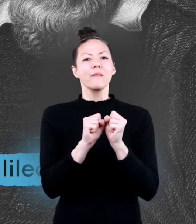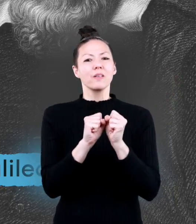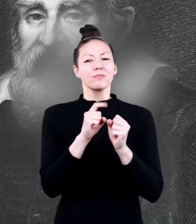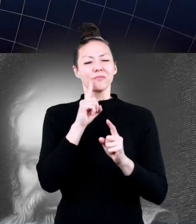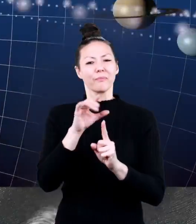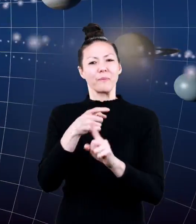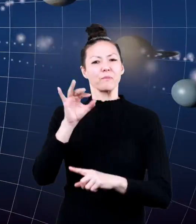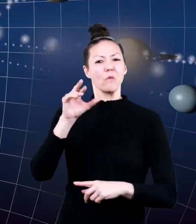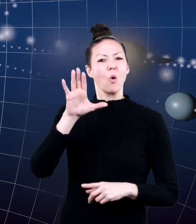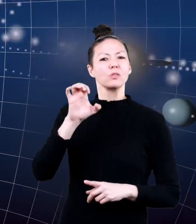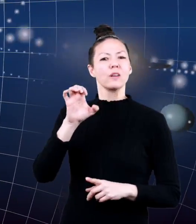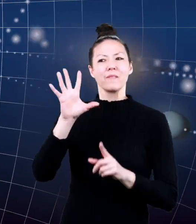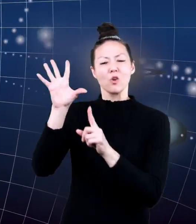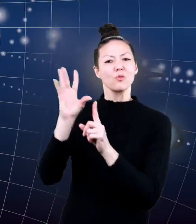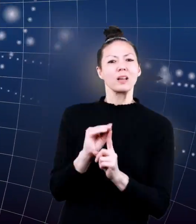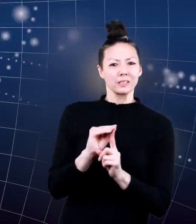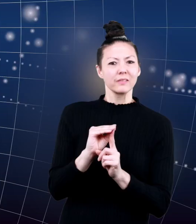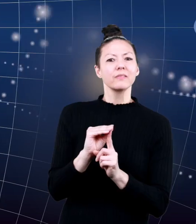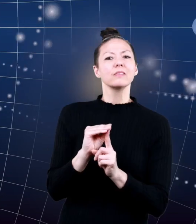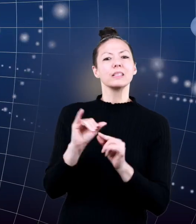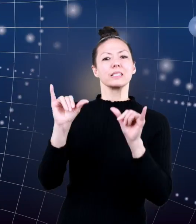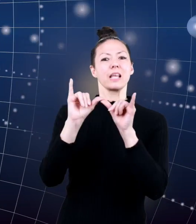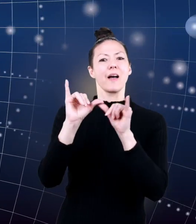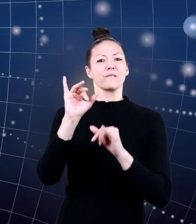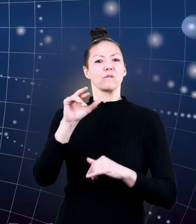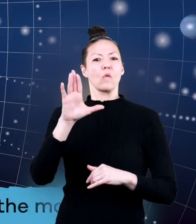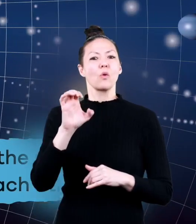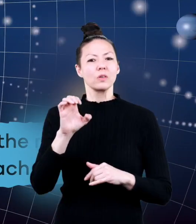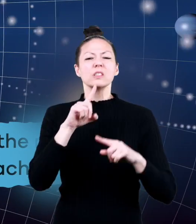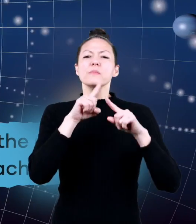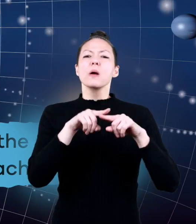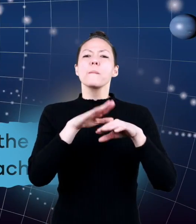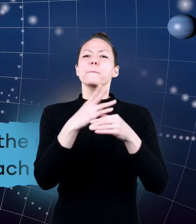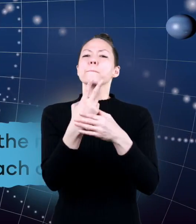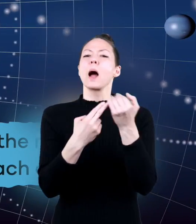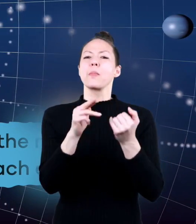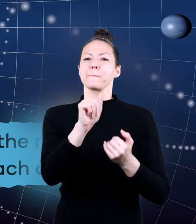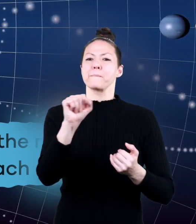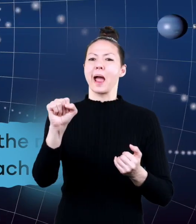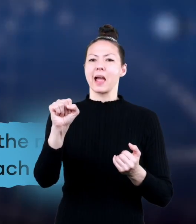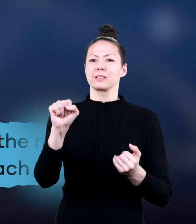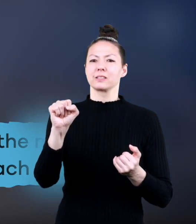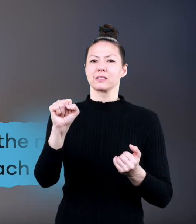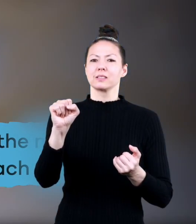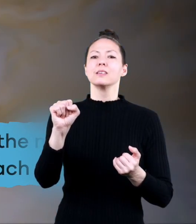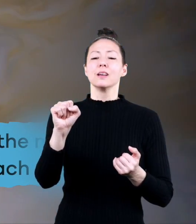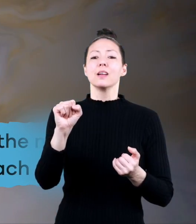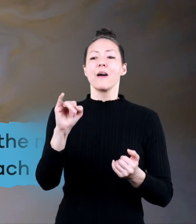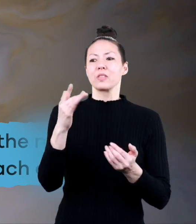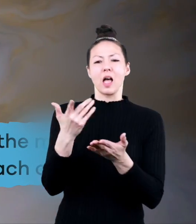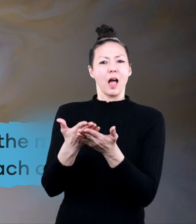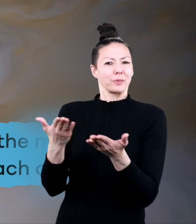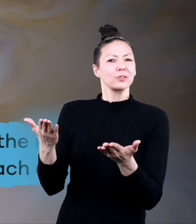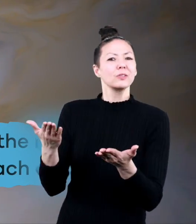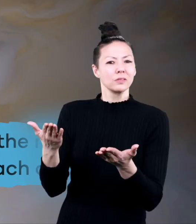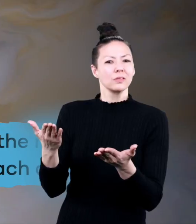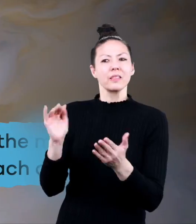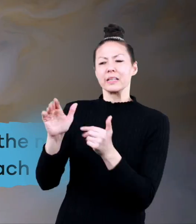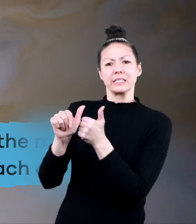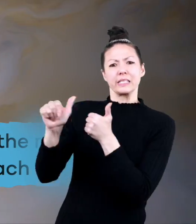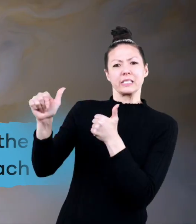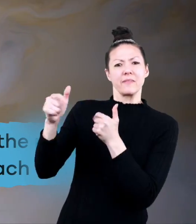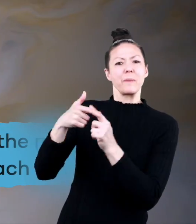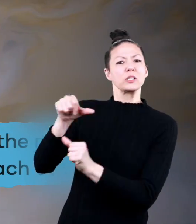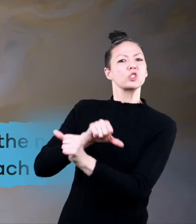that gravity was a force of attraction and that the size of the force depended on both the mass of the